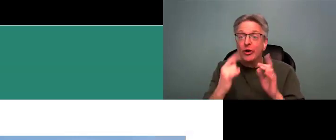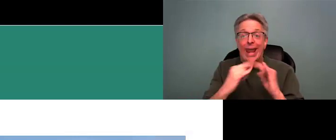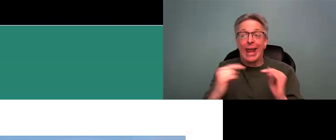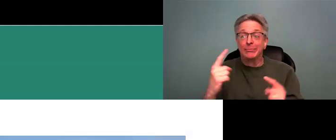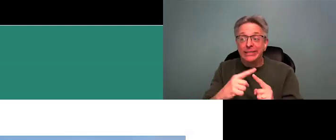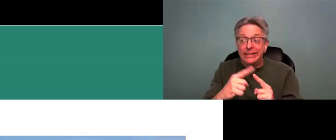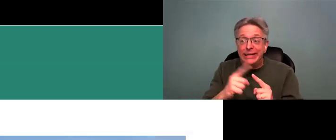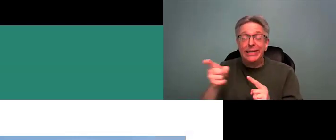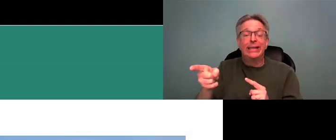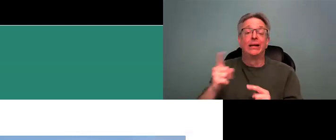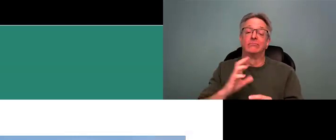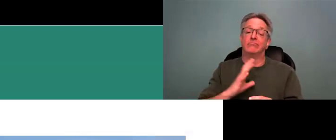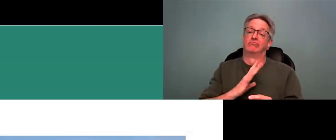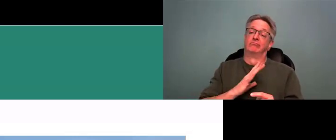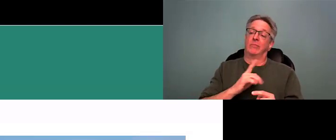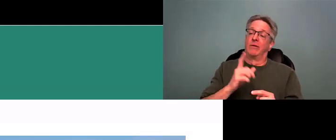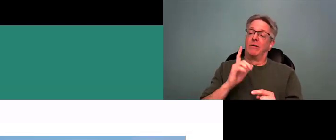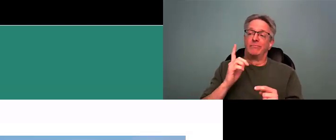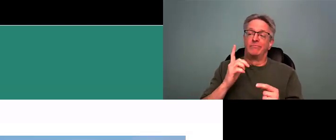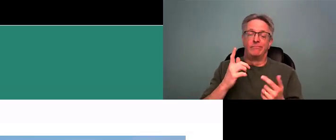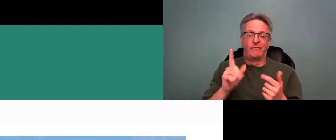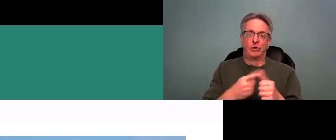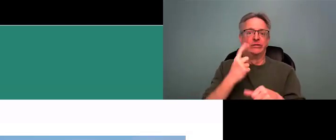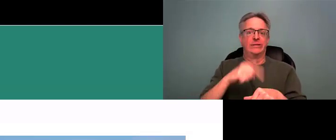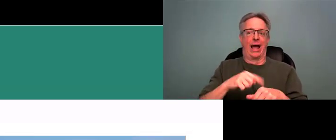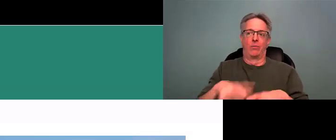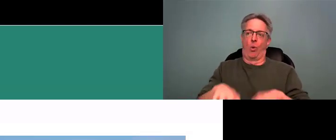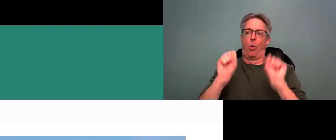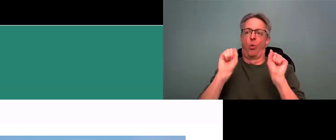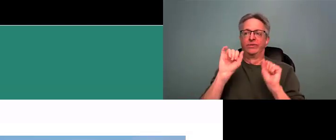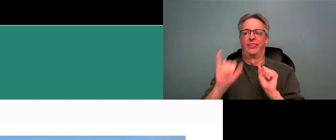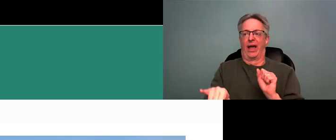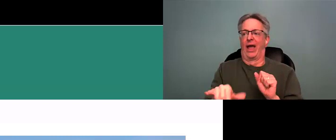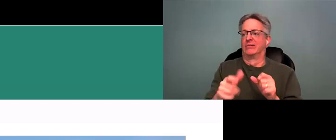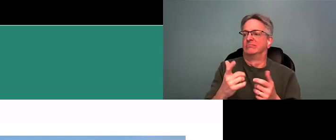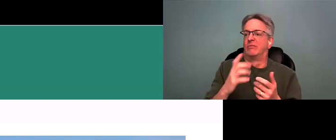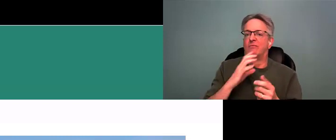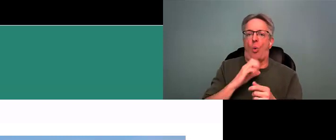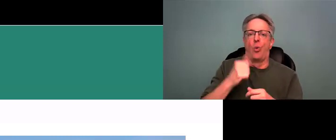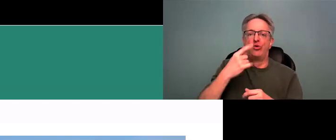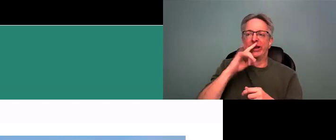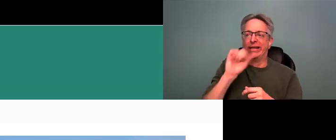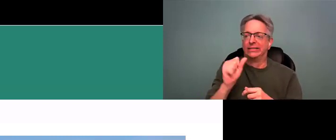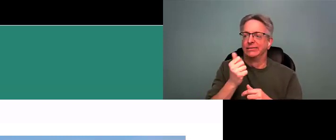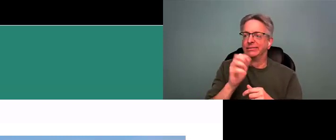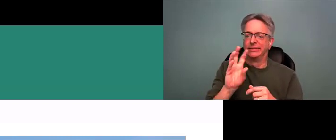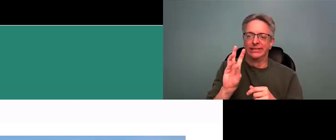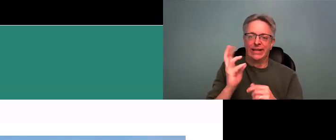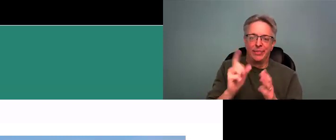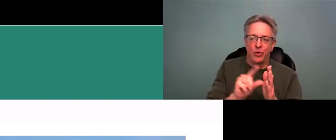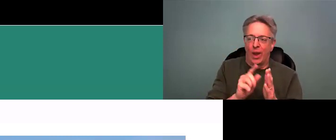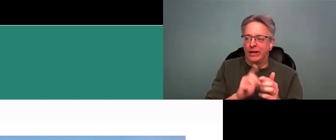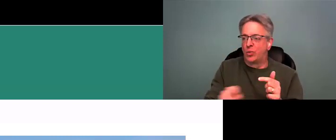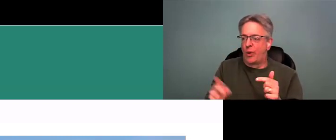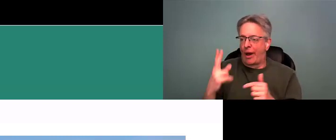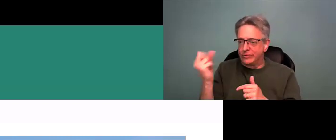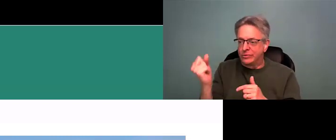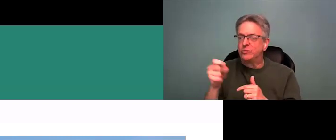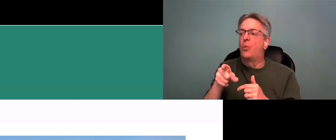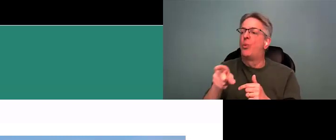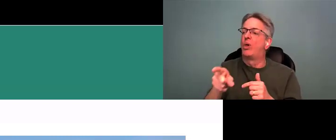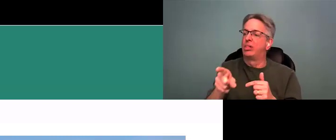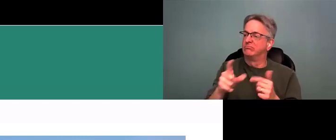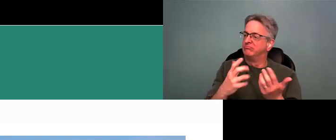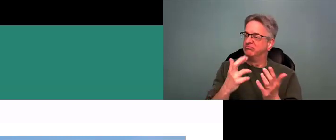And the sleepover at Camp T. This is an incredible camp. This will be the first time that they're going to be hosting this for the older